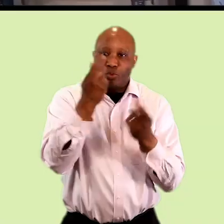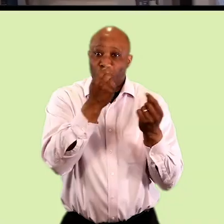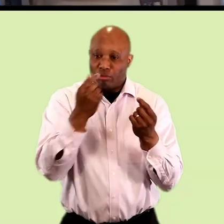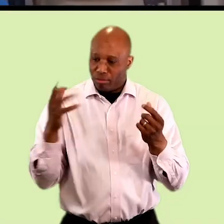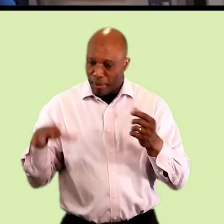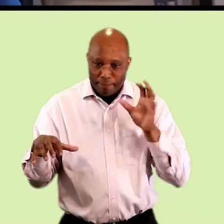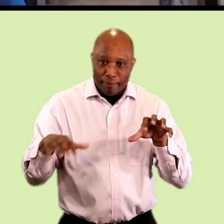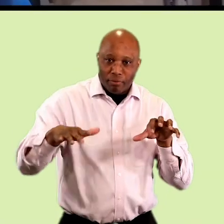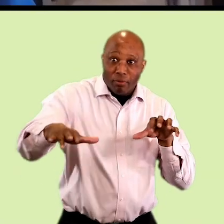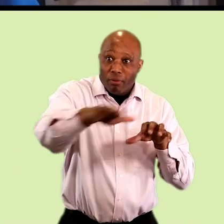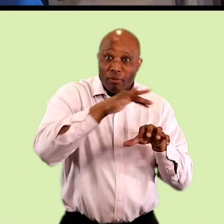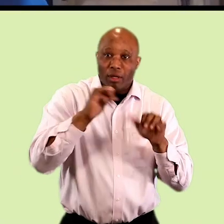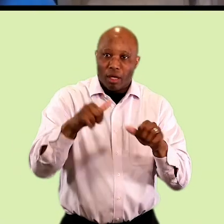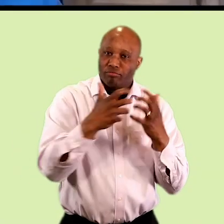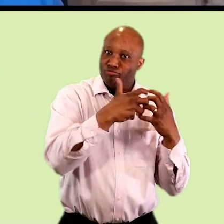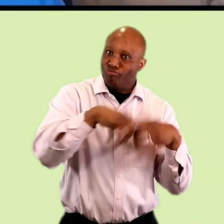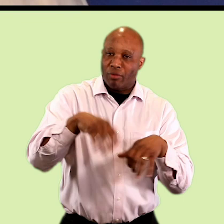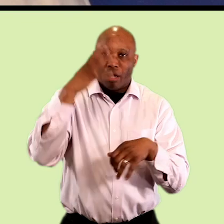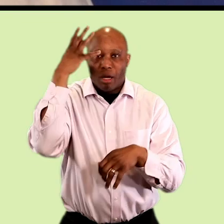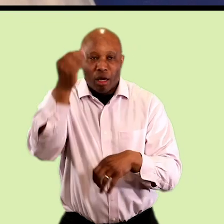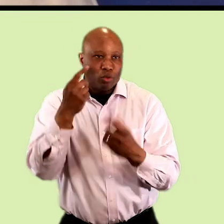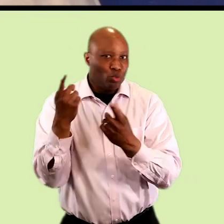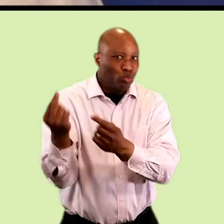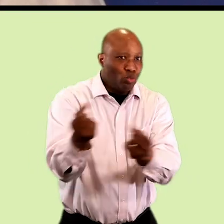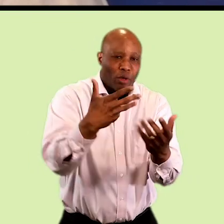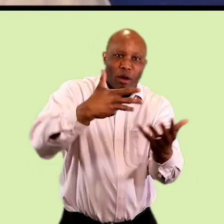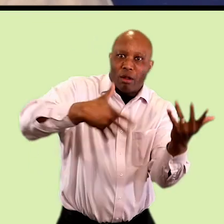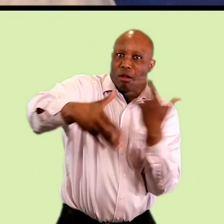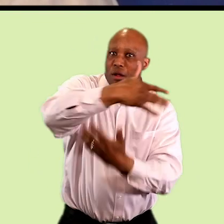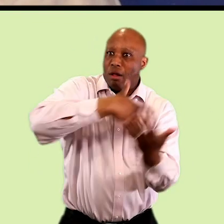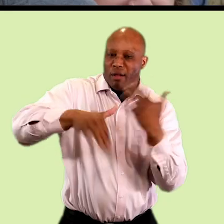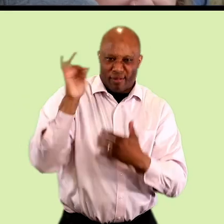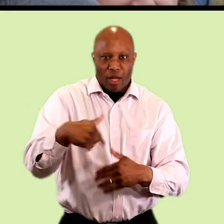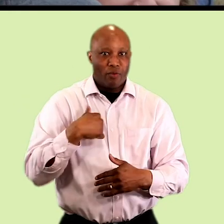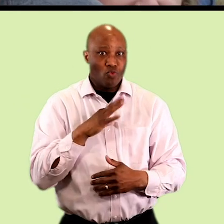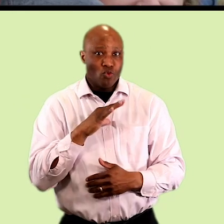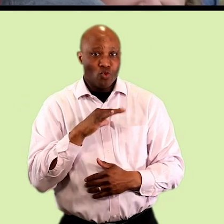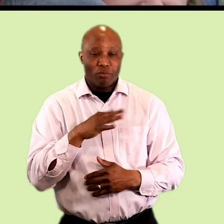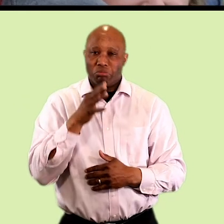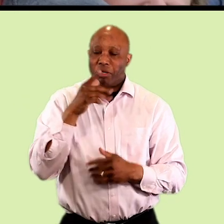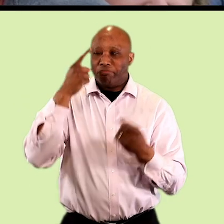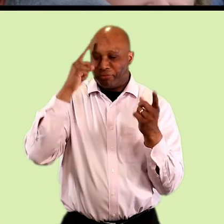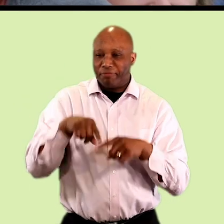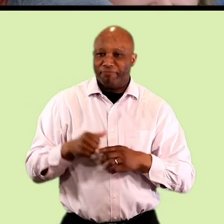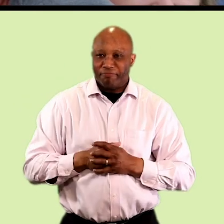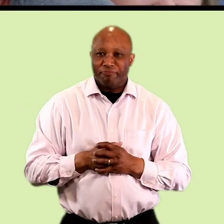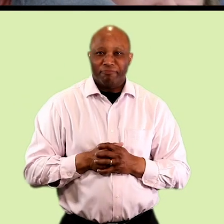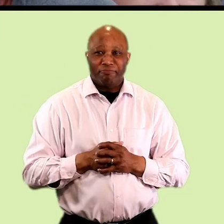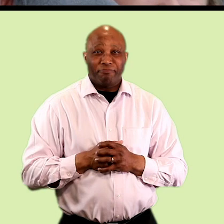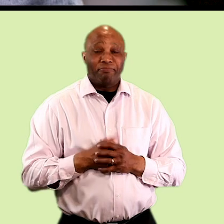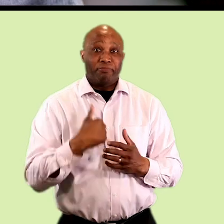what life might be like for Tyler later on. Yeah and it's it's nice they really try to get the kids out into the community as much as possible.